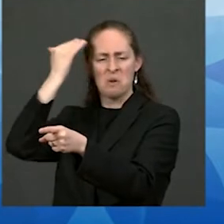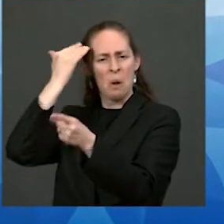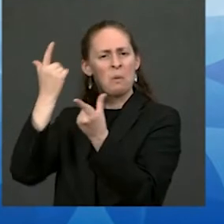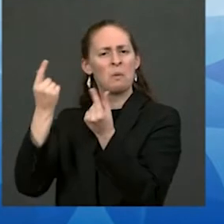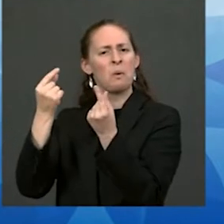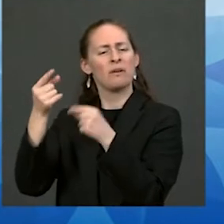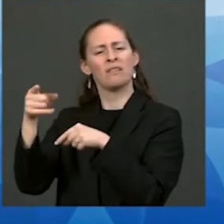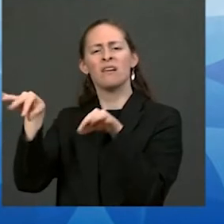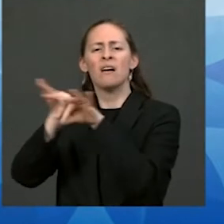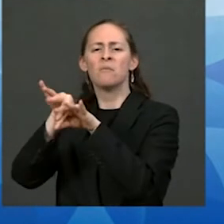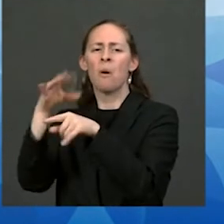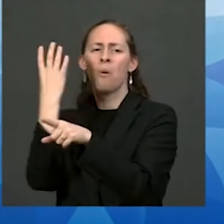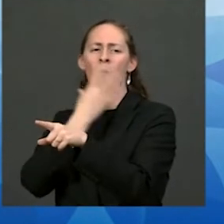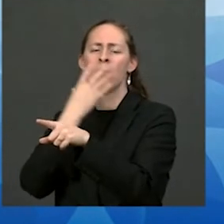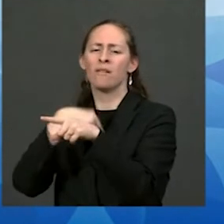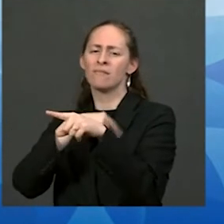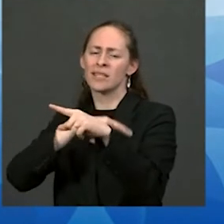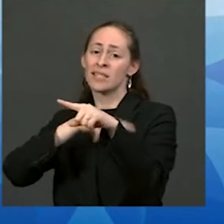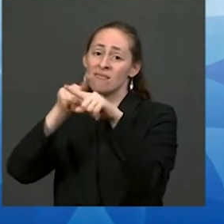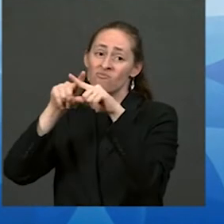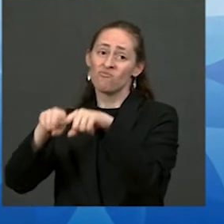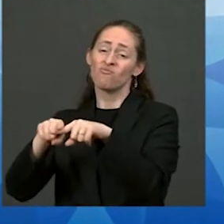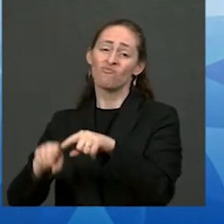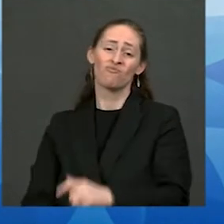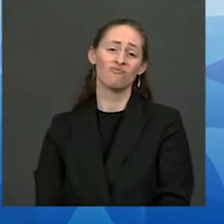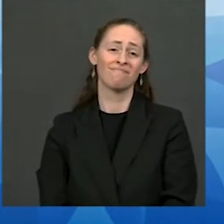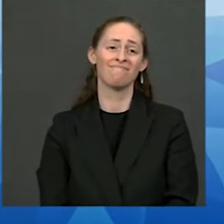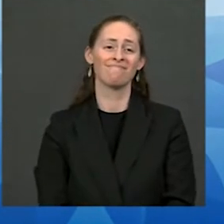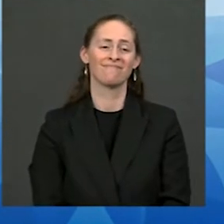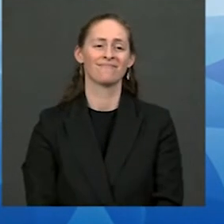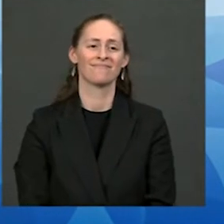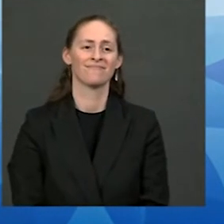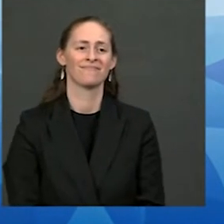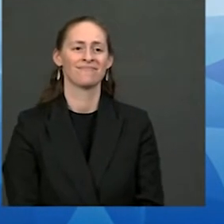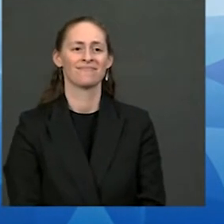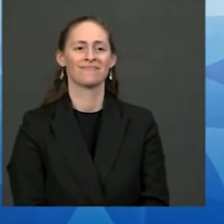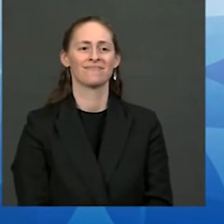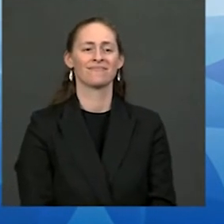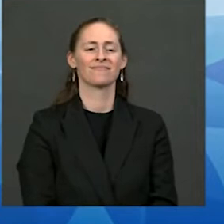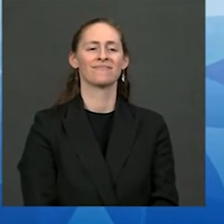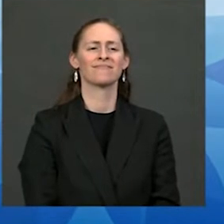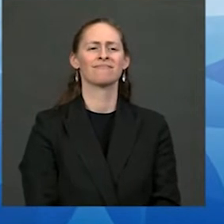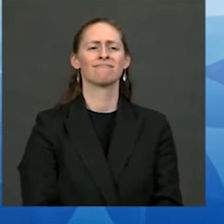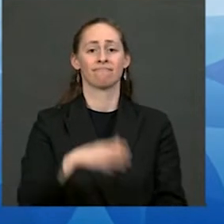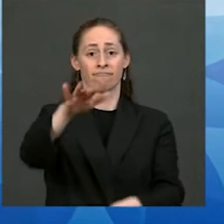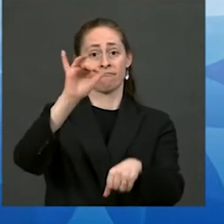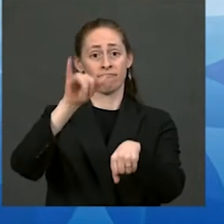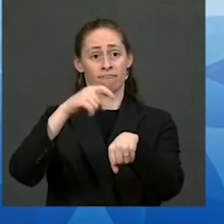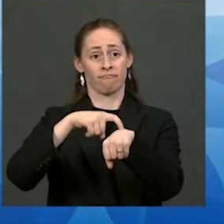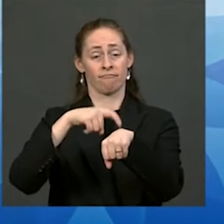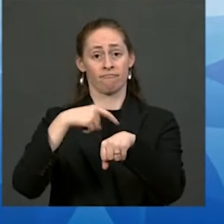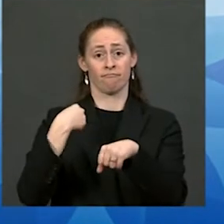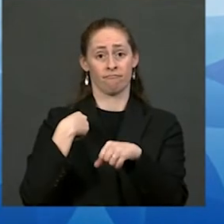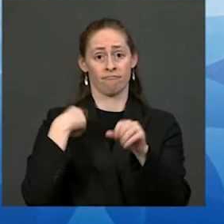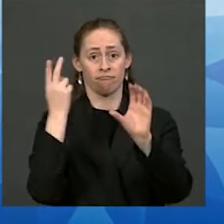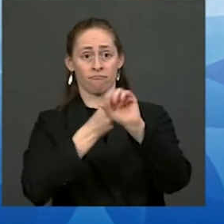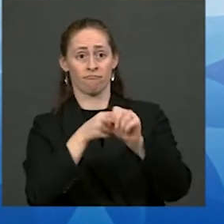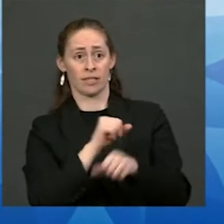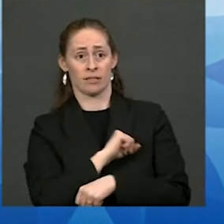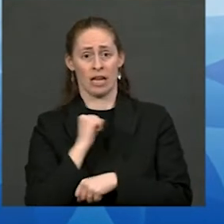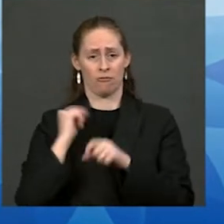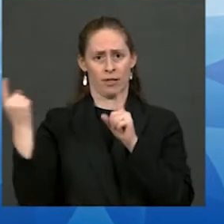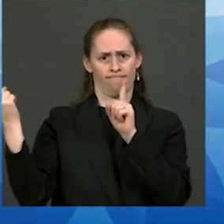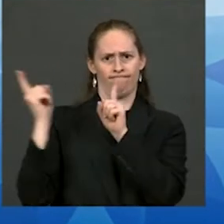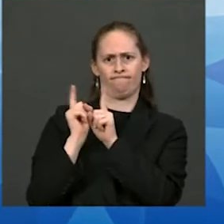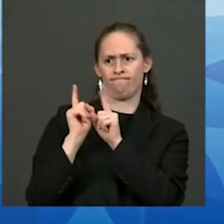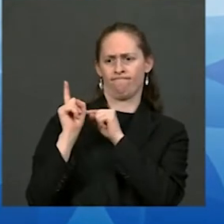I got to the Senate Danny and always took me under his wing he helped me understand the simple truth that I had only